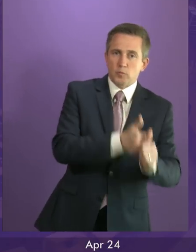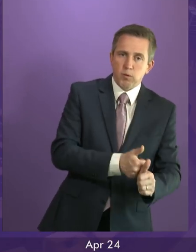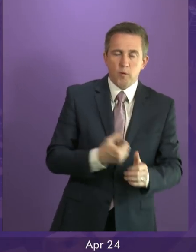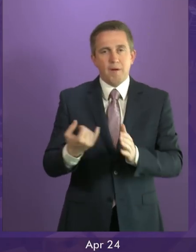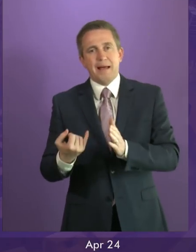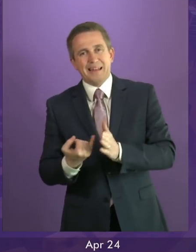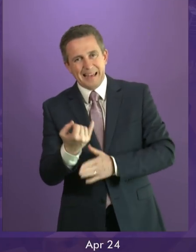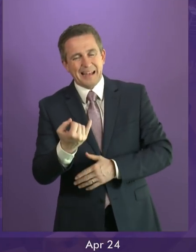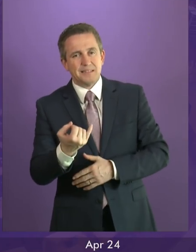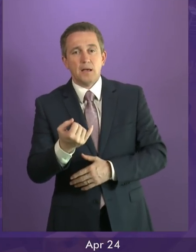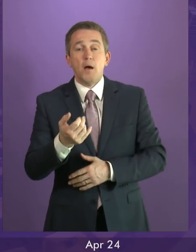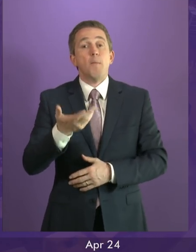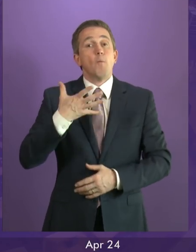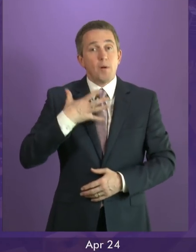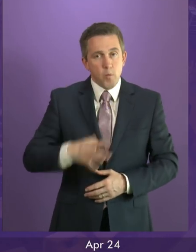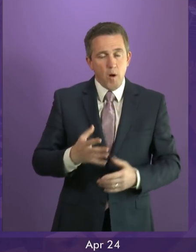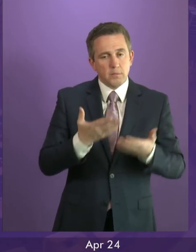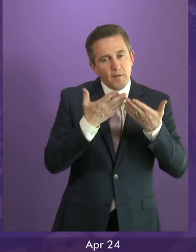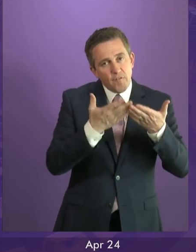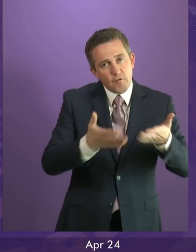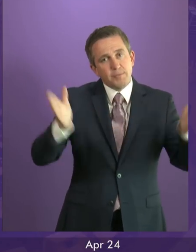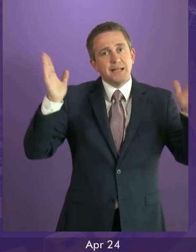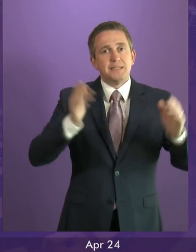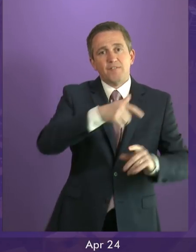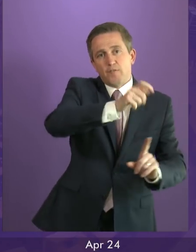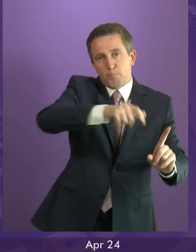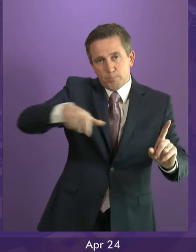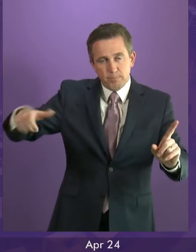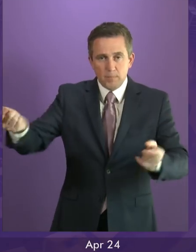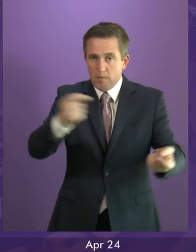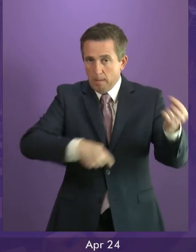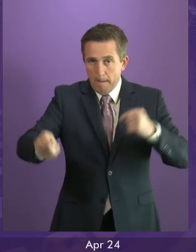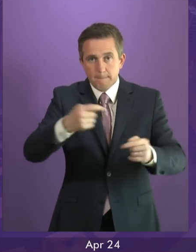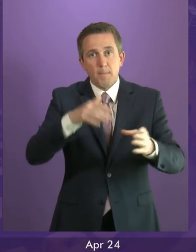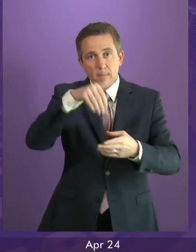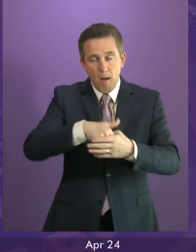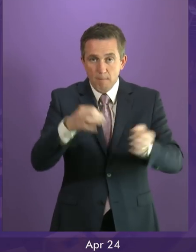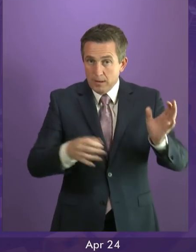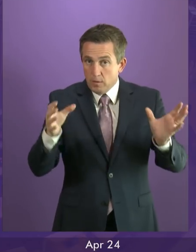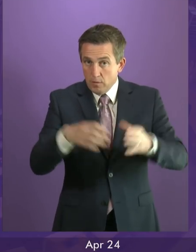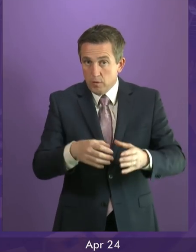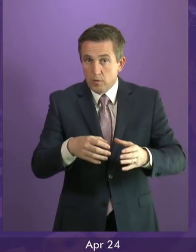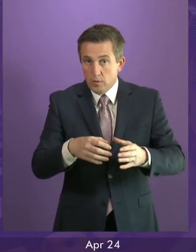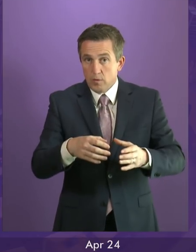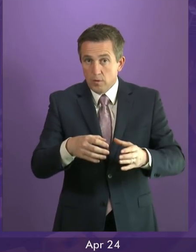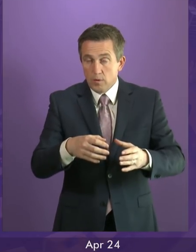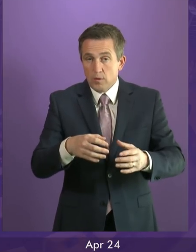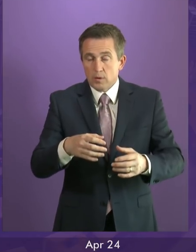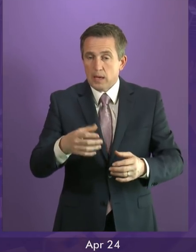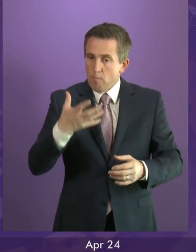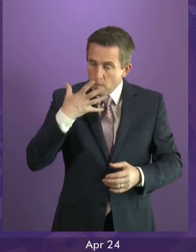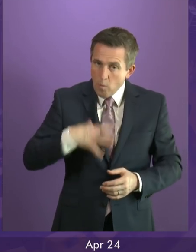representative of the diversity of the country, the glorious diversity of the country. And that will be an important part in